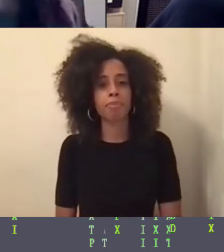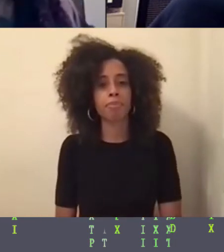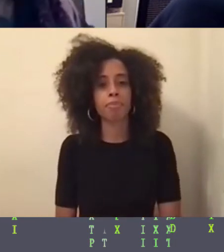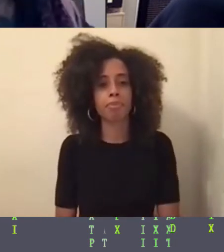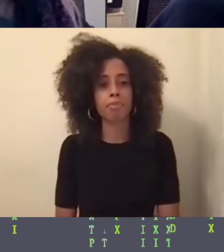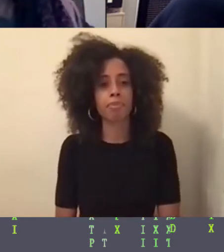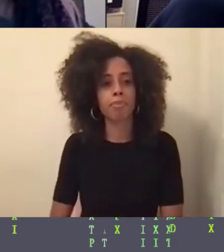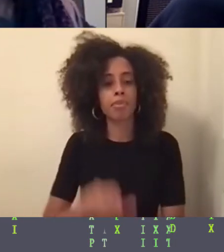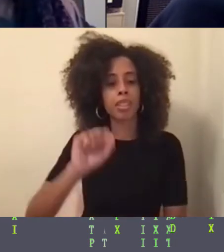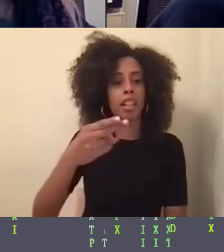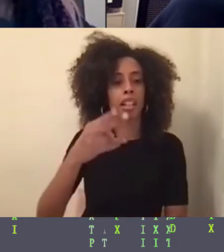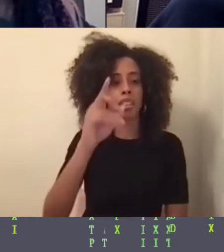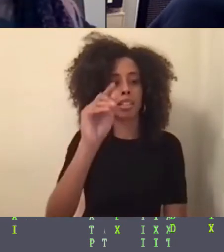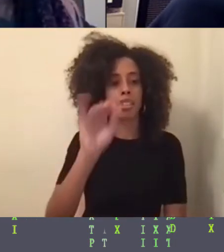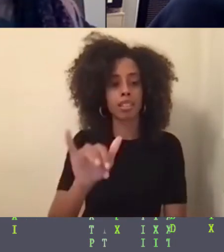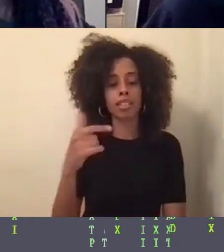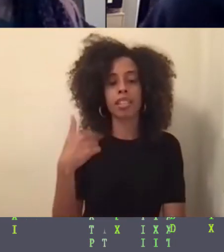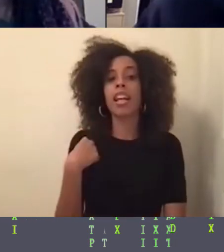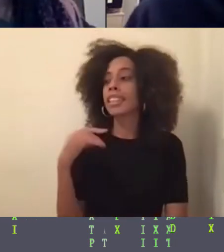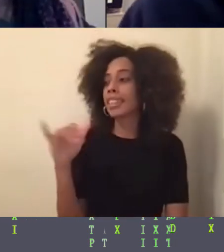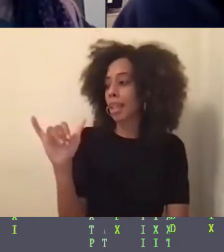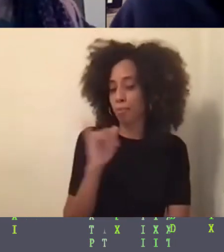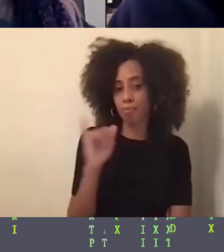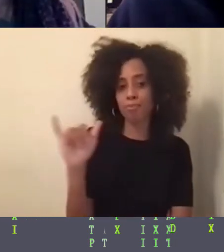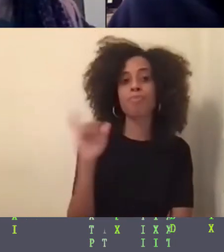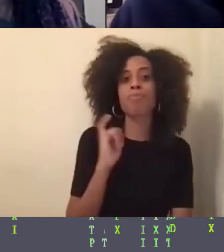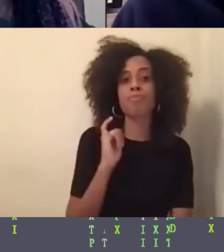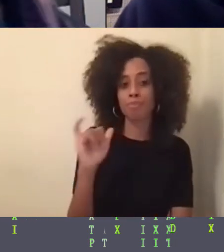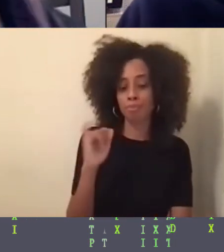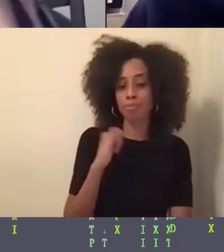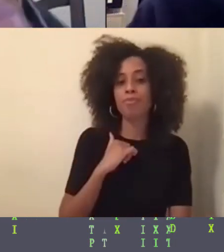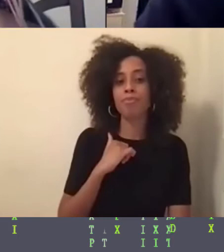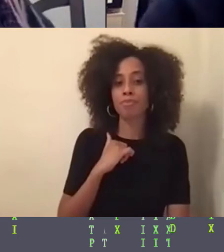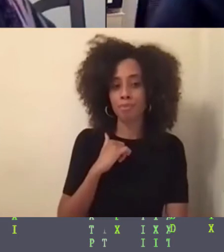I too come from a sports background. So I feel you on that.